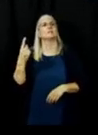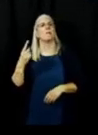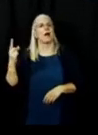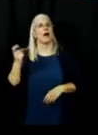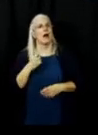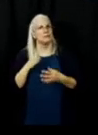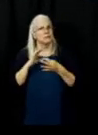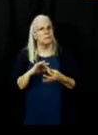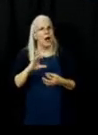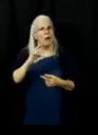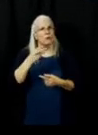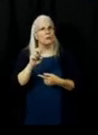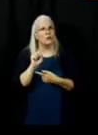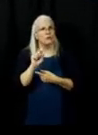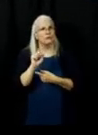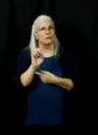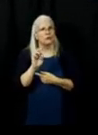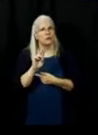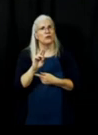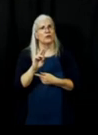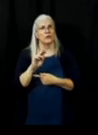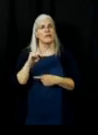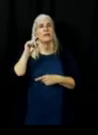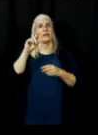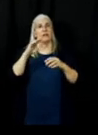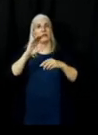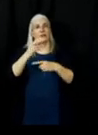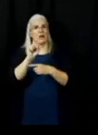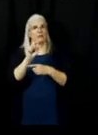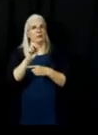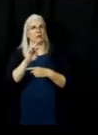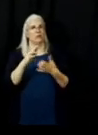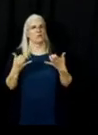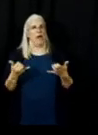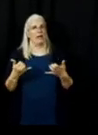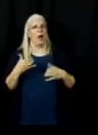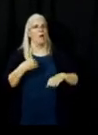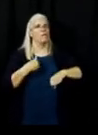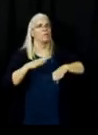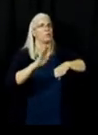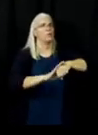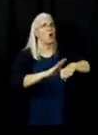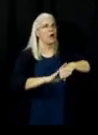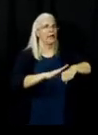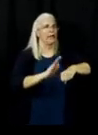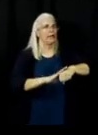Chester Chester is currently under an evacuation warning which means you can